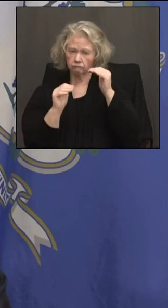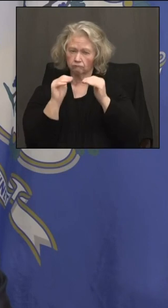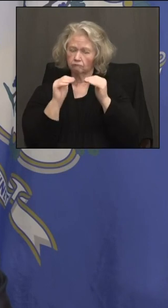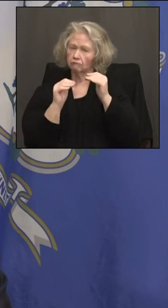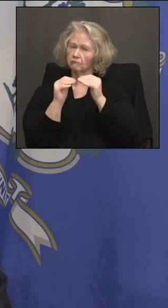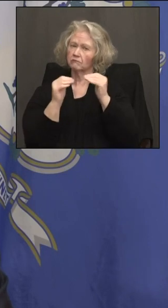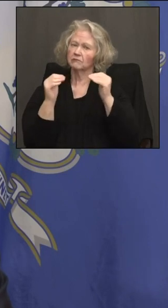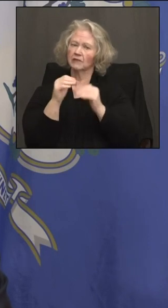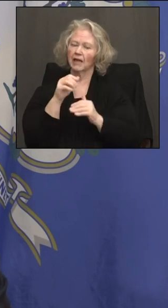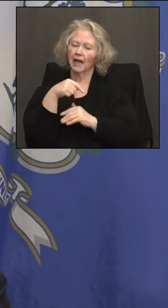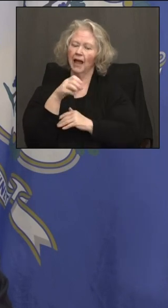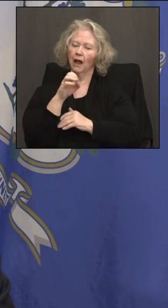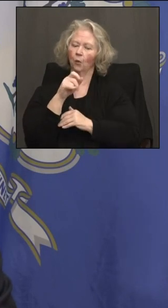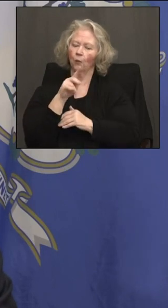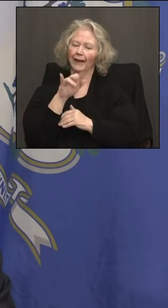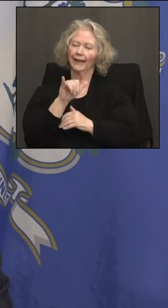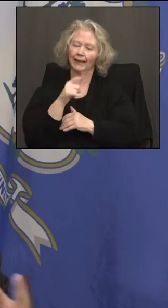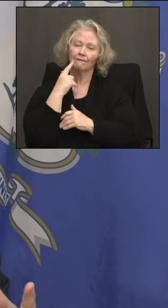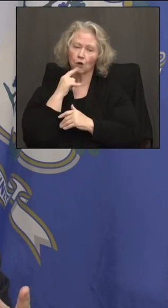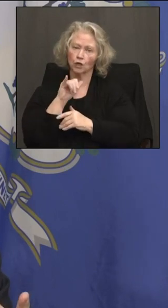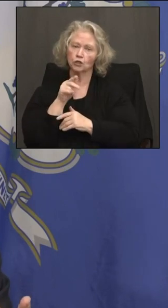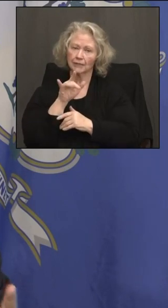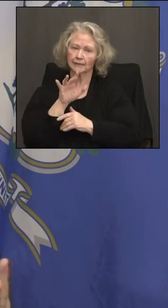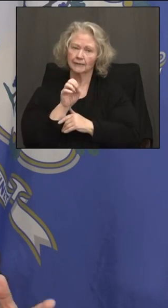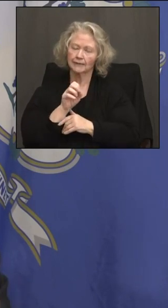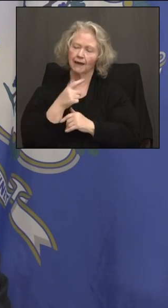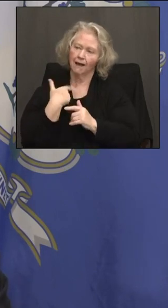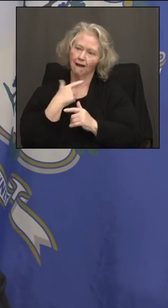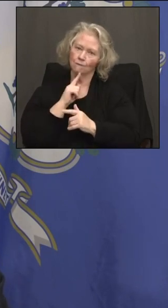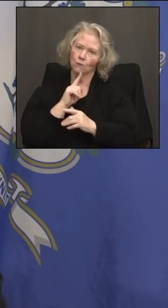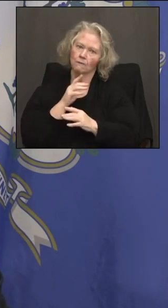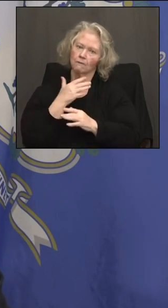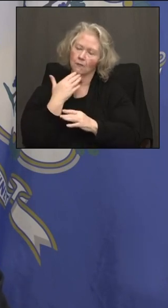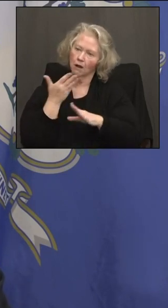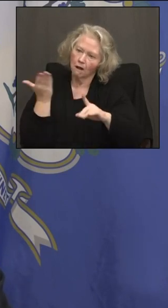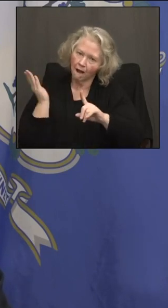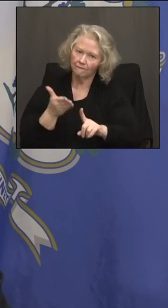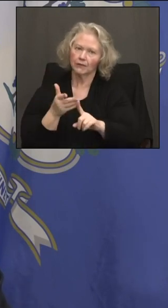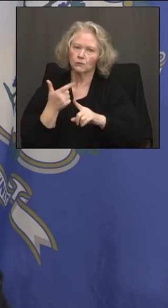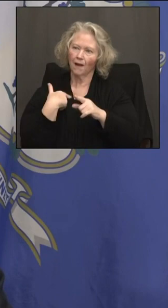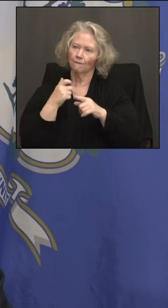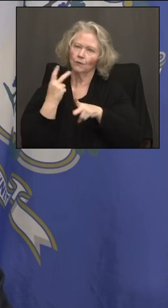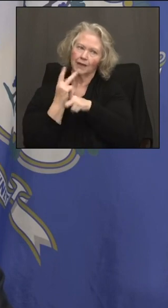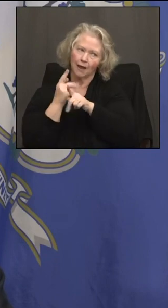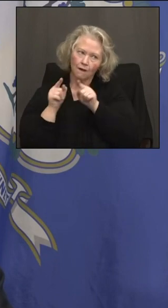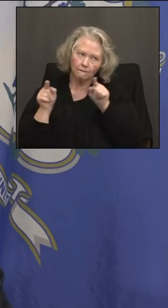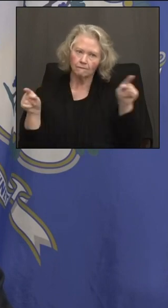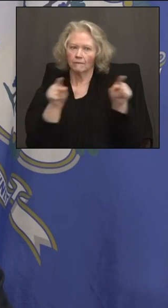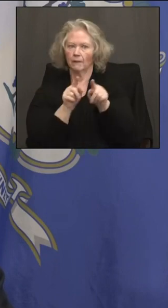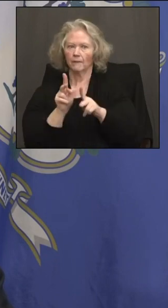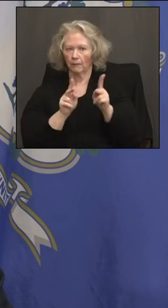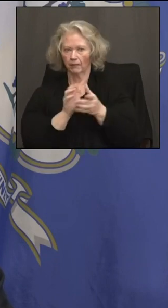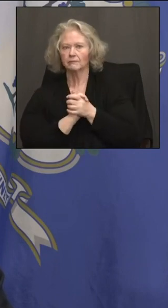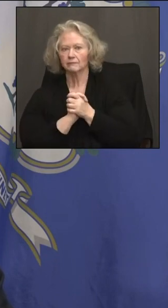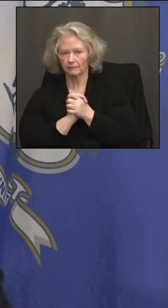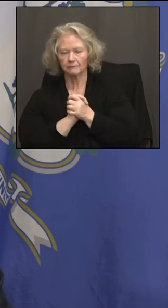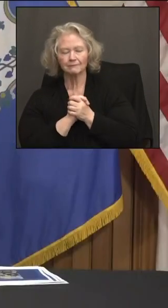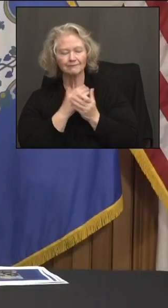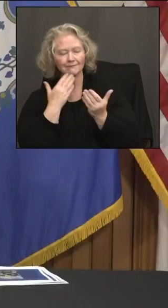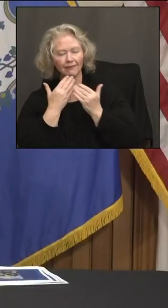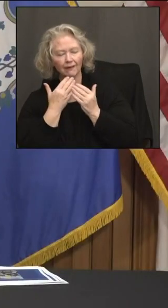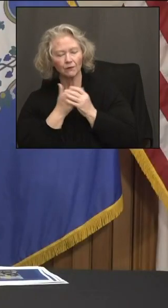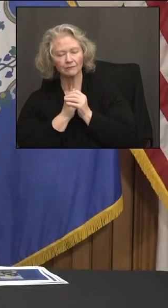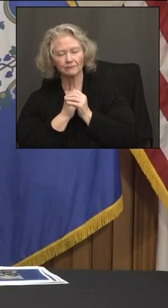and that's what I think I've got to do a better job of convincing people we're taking care of the needs out there. Okay. Thanks, everyone.